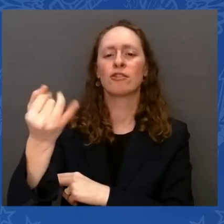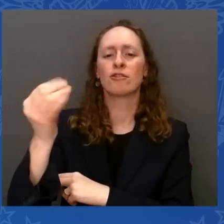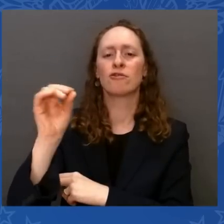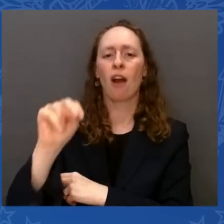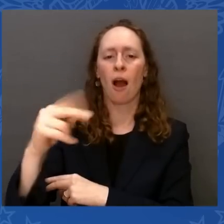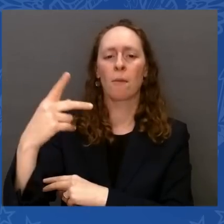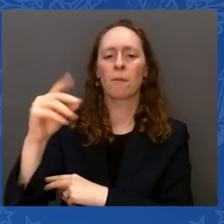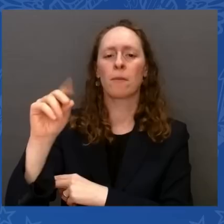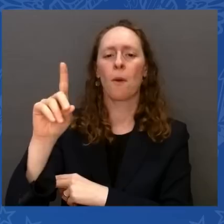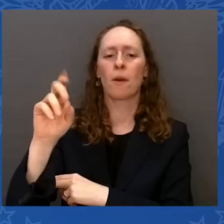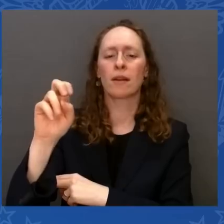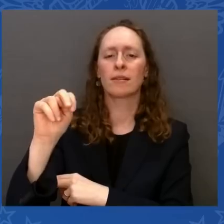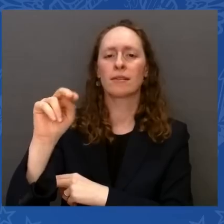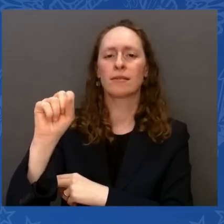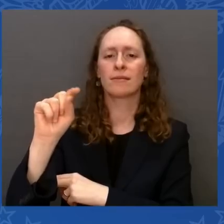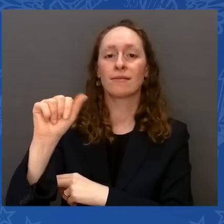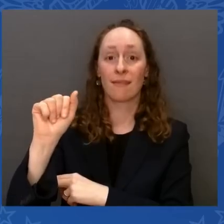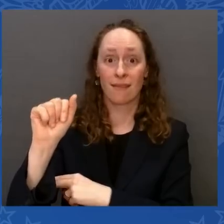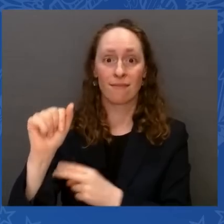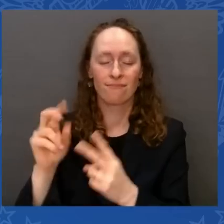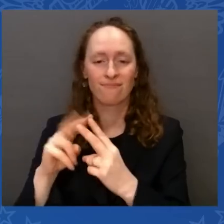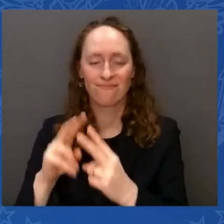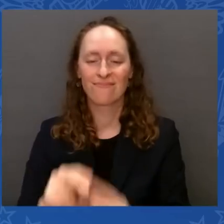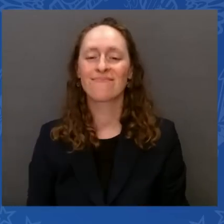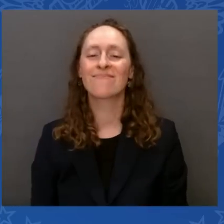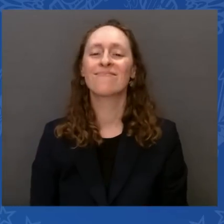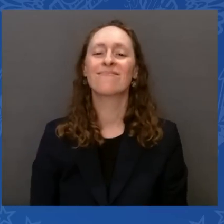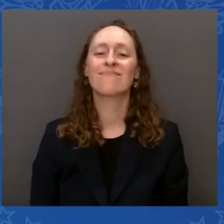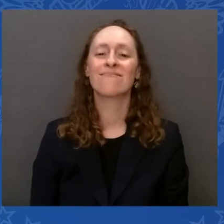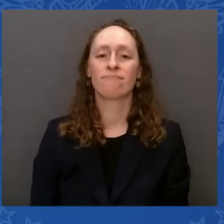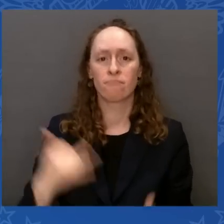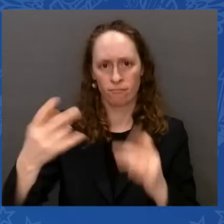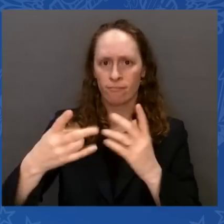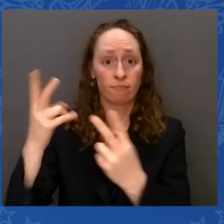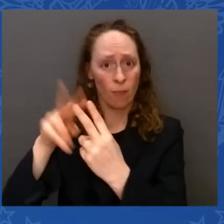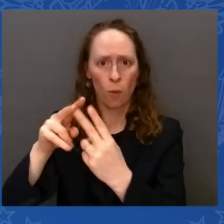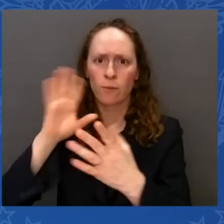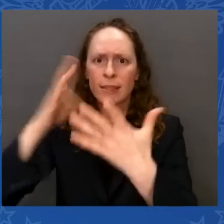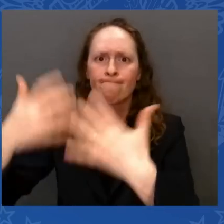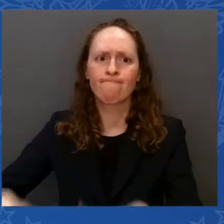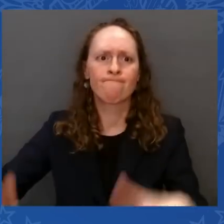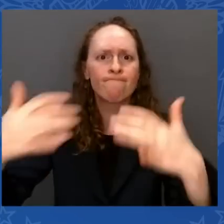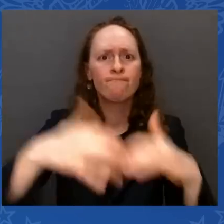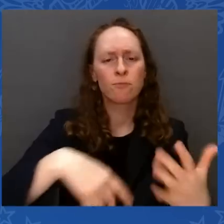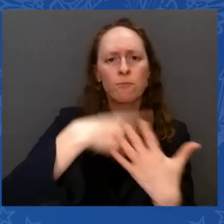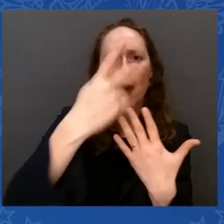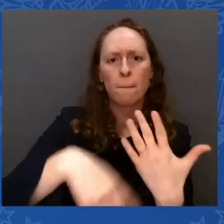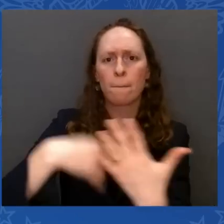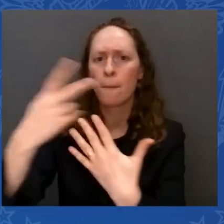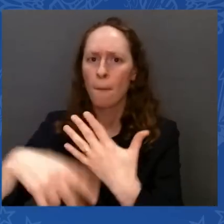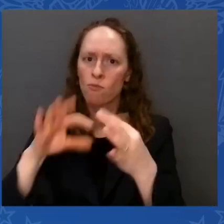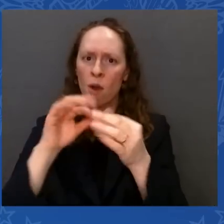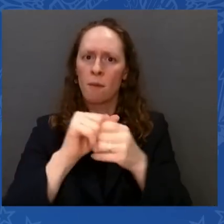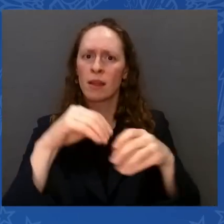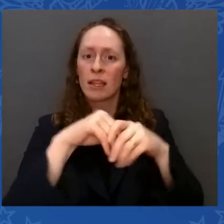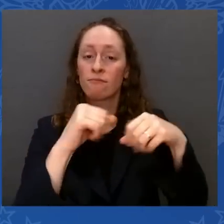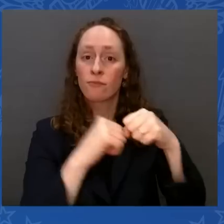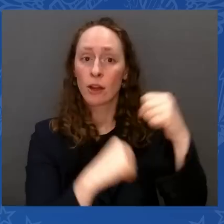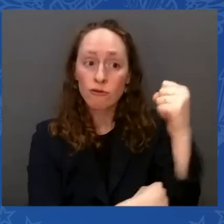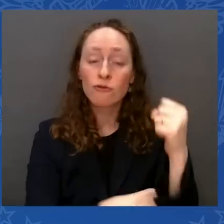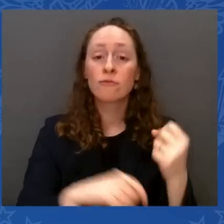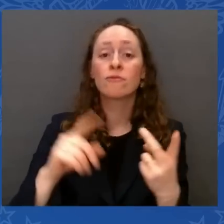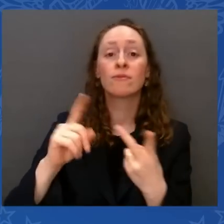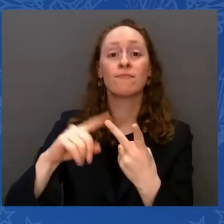Inflation Reduction Act. They'll be here tomorrow, both of them under the bulk of my Cabinet members, to discuss with you exactly how we're